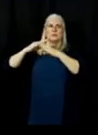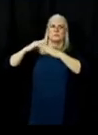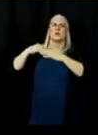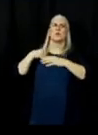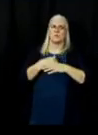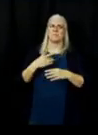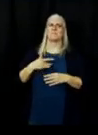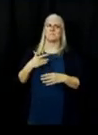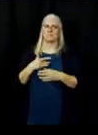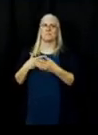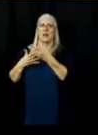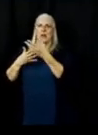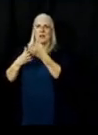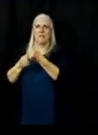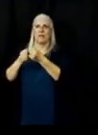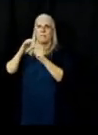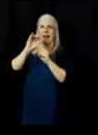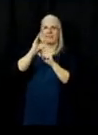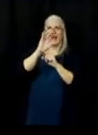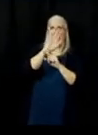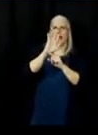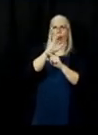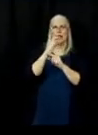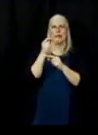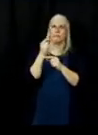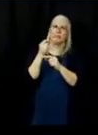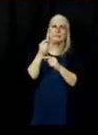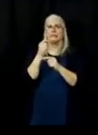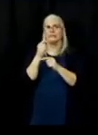you know out of the out of the concern